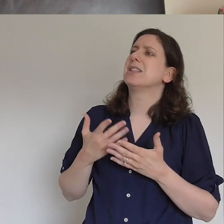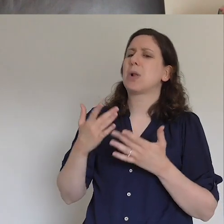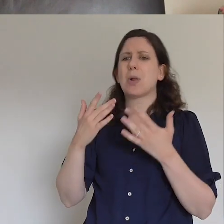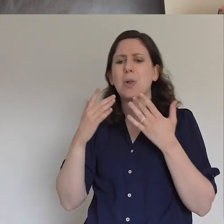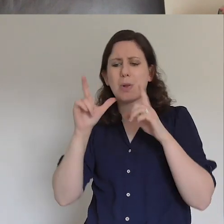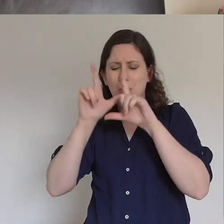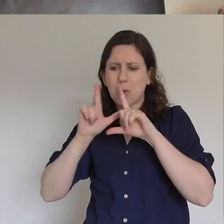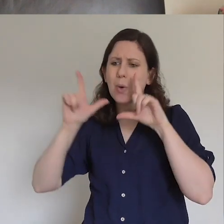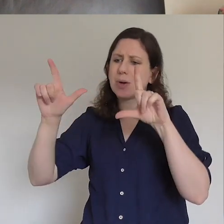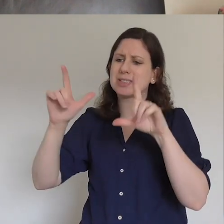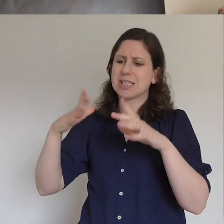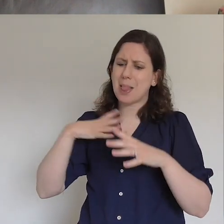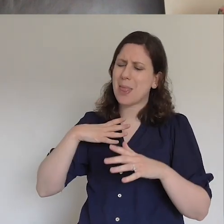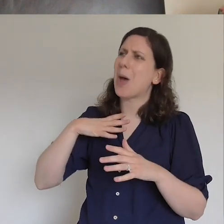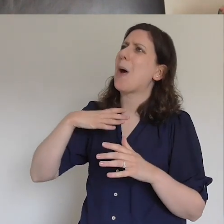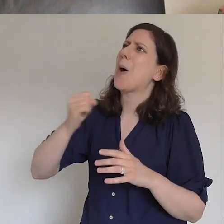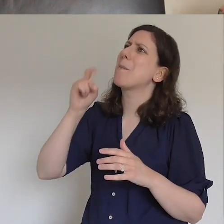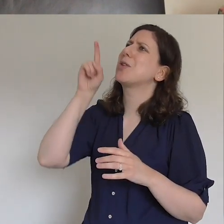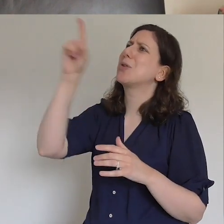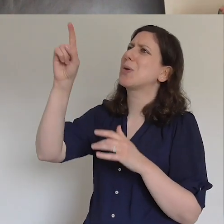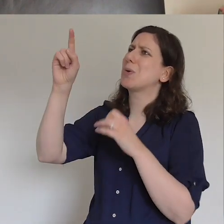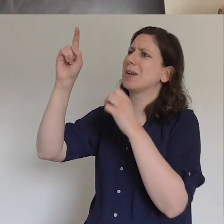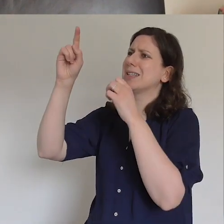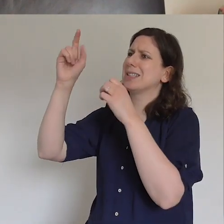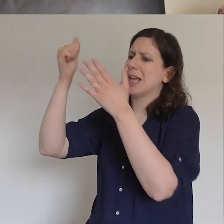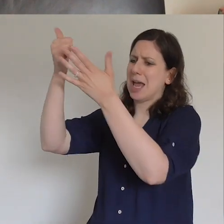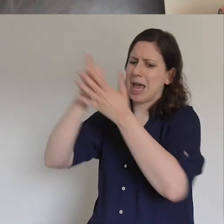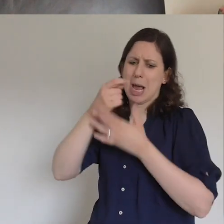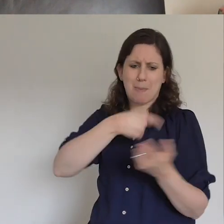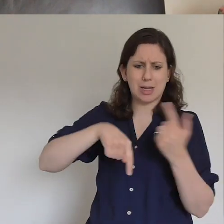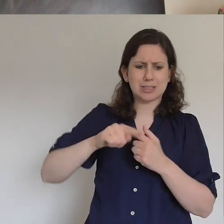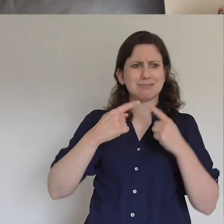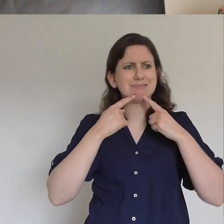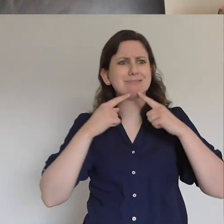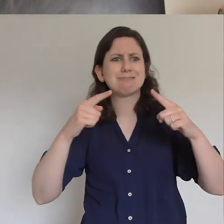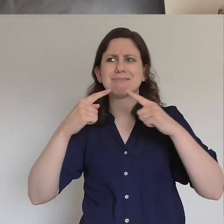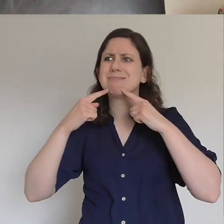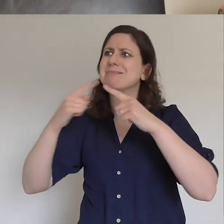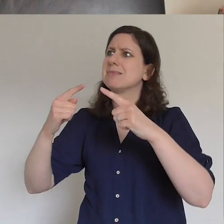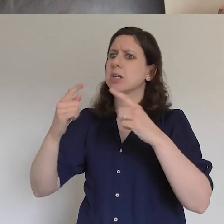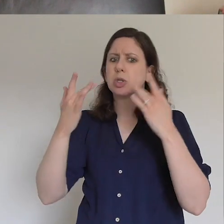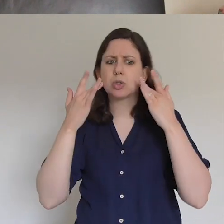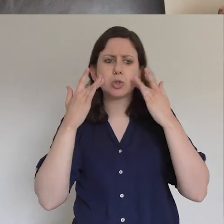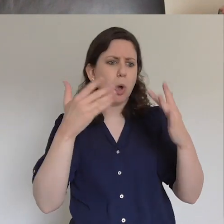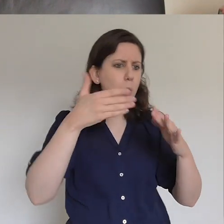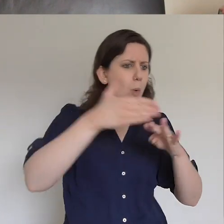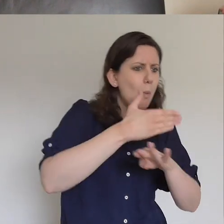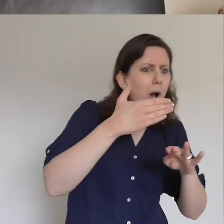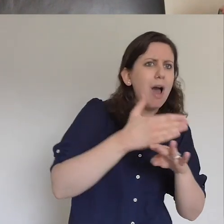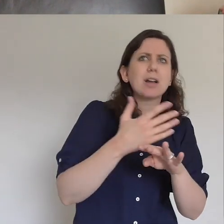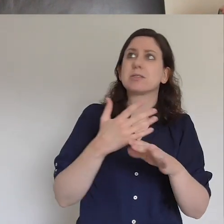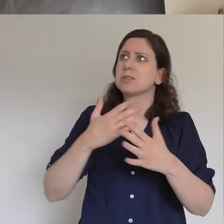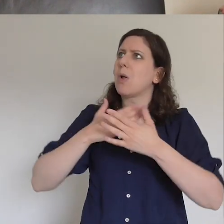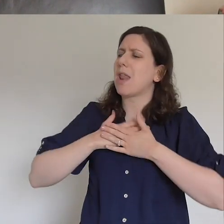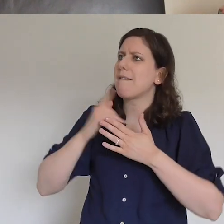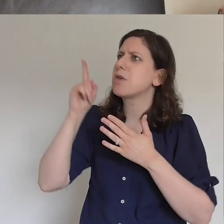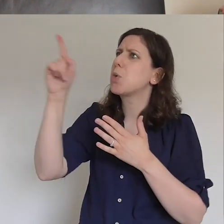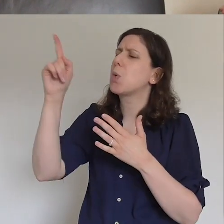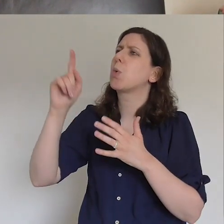we have in you would we share with our works how we love you would we be open to the wonders you might want to do in and through us